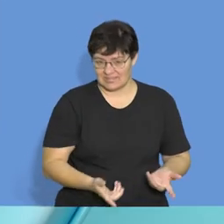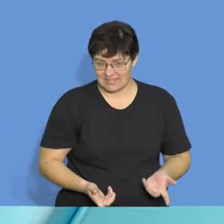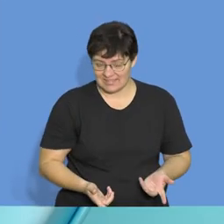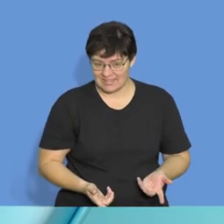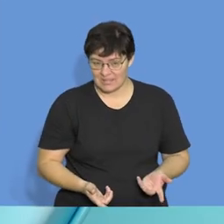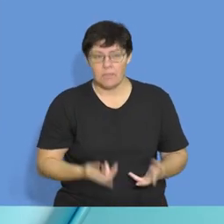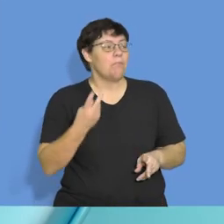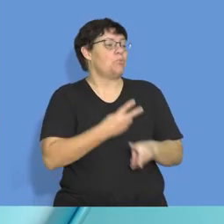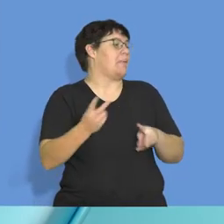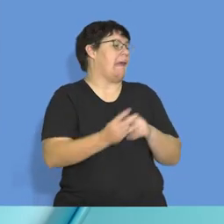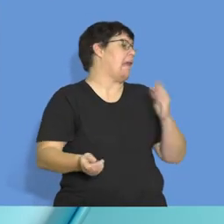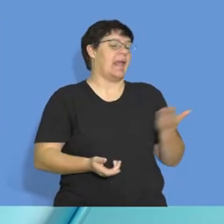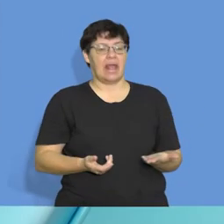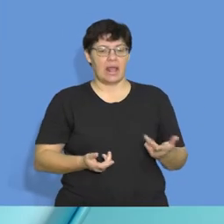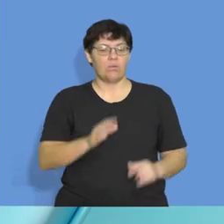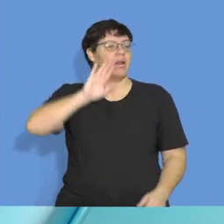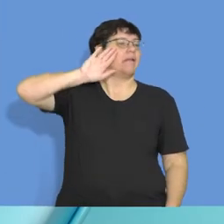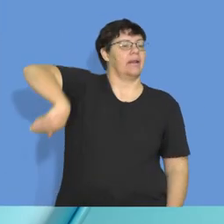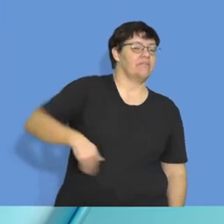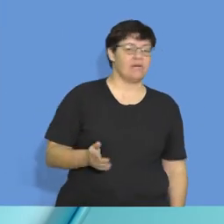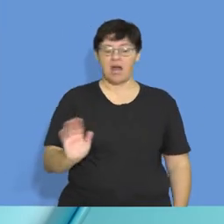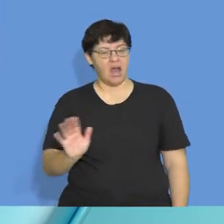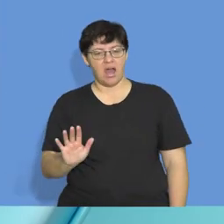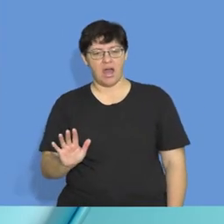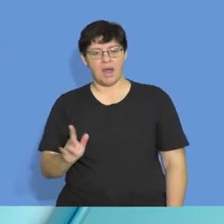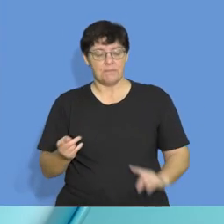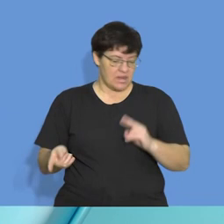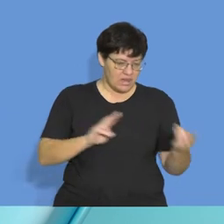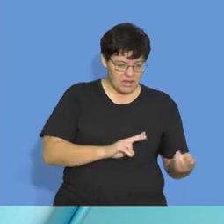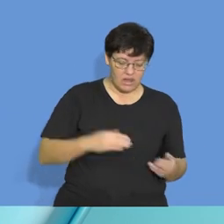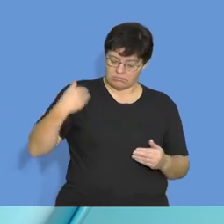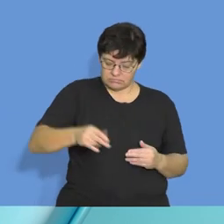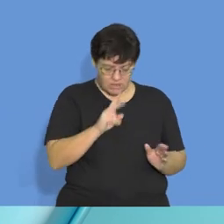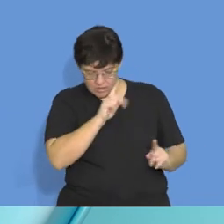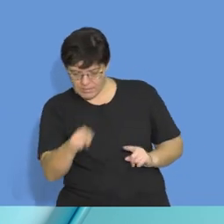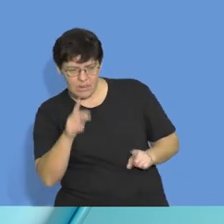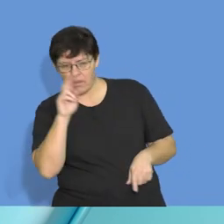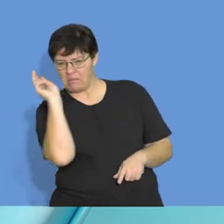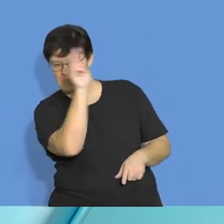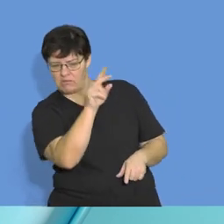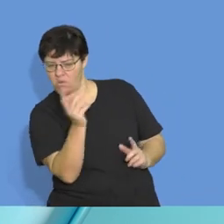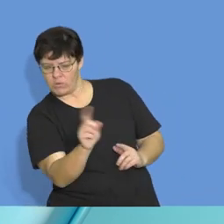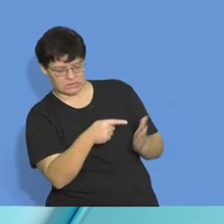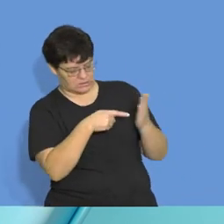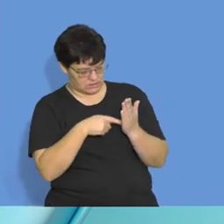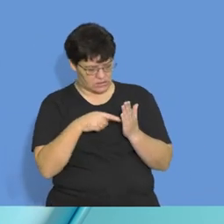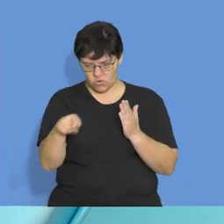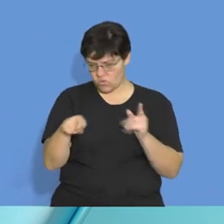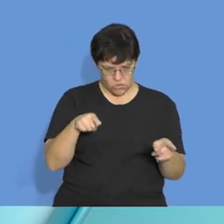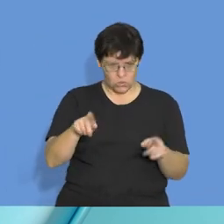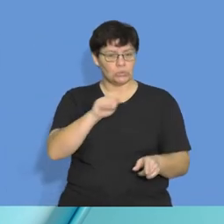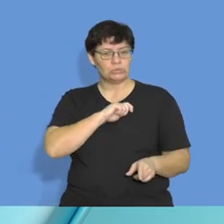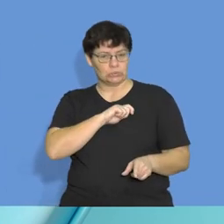something that is prepared and put away. No, we refer to it on a continuous basis to see what